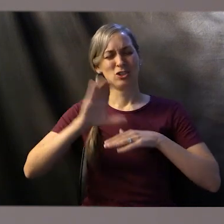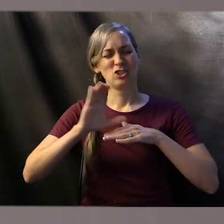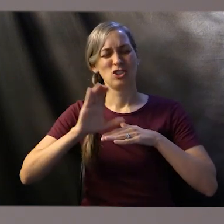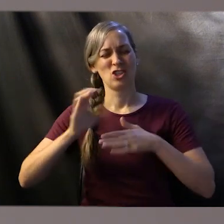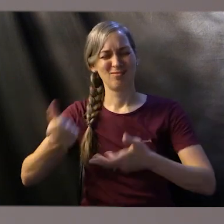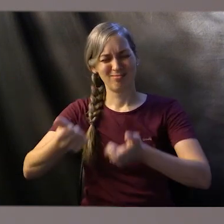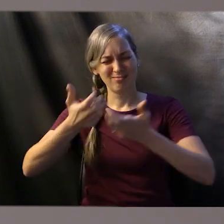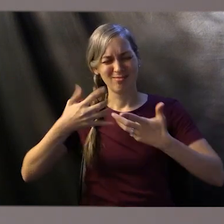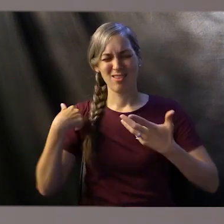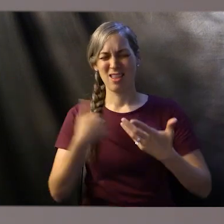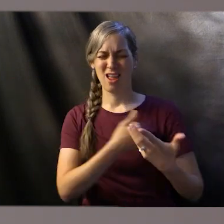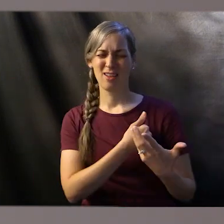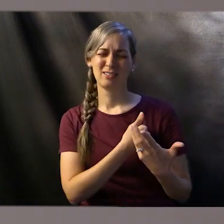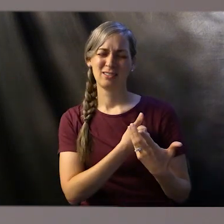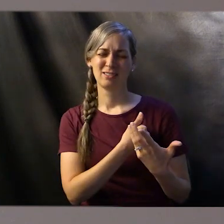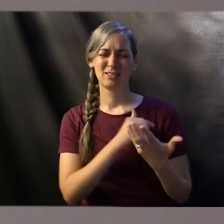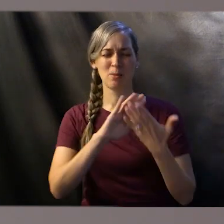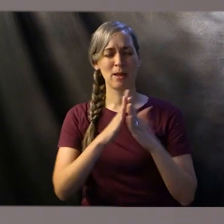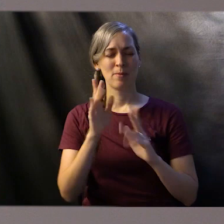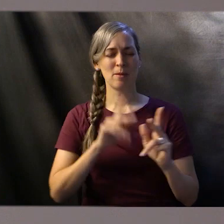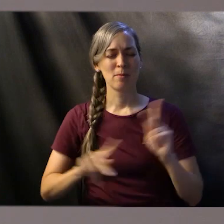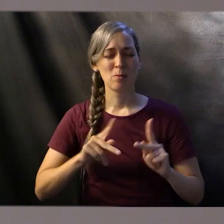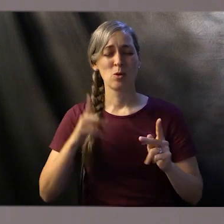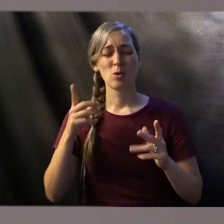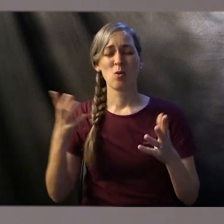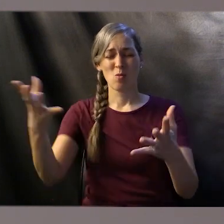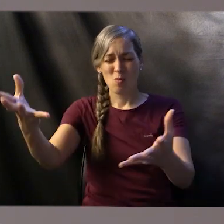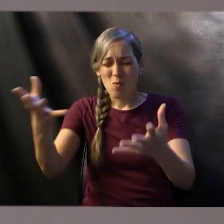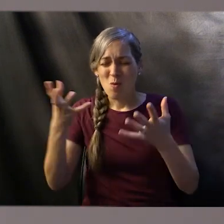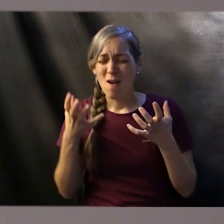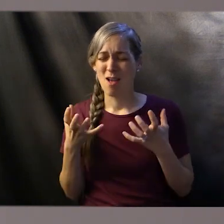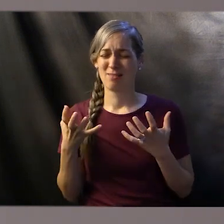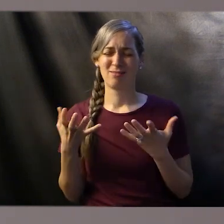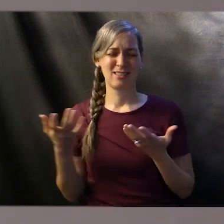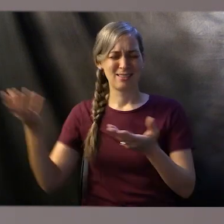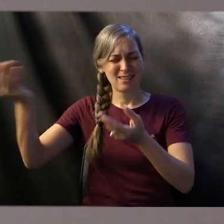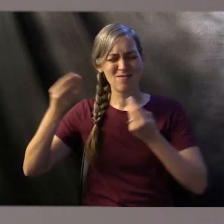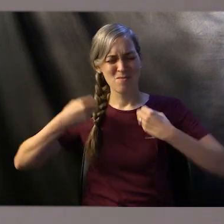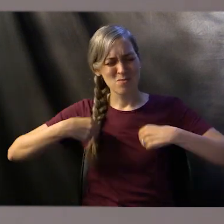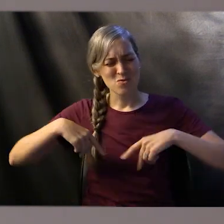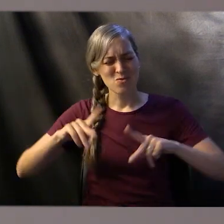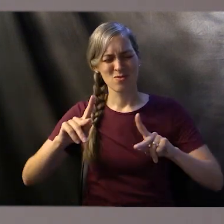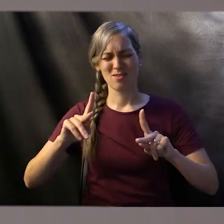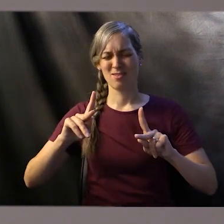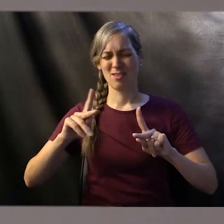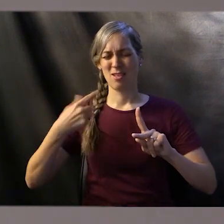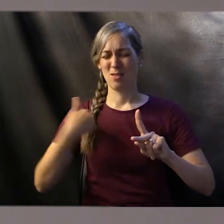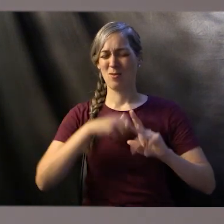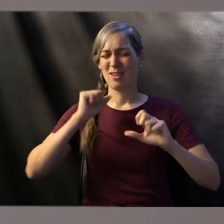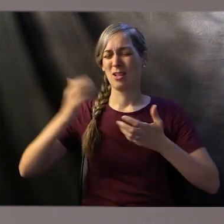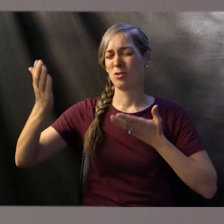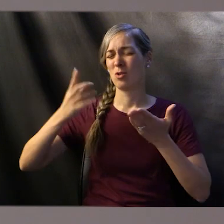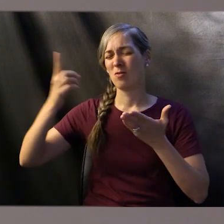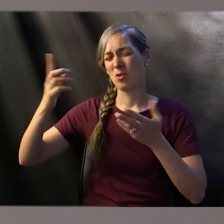that you'll watch over your church, you'll cause us to be the people that you desire us to be and